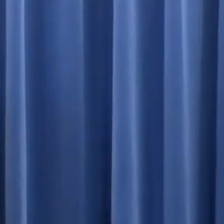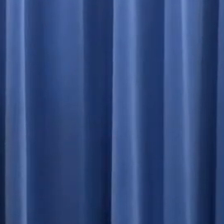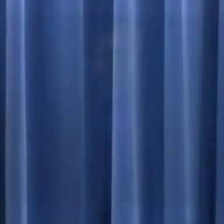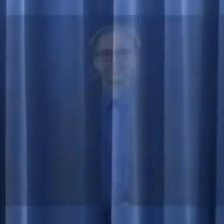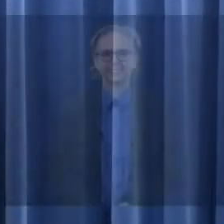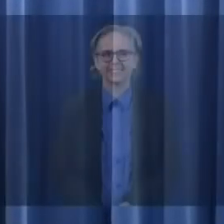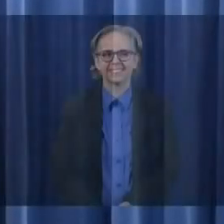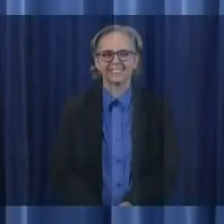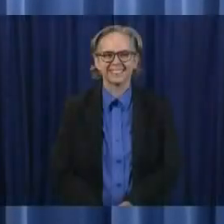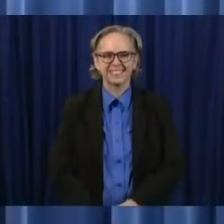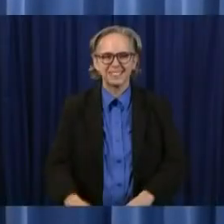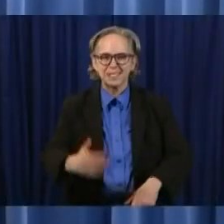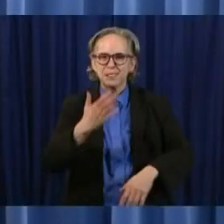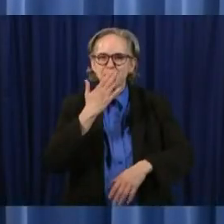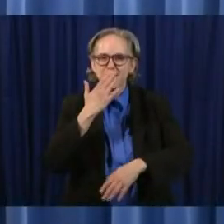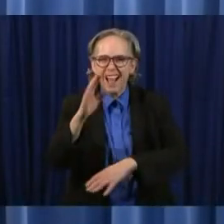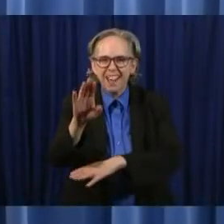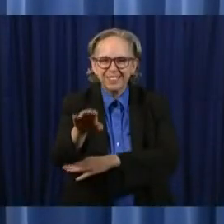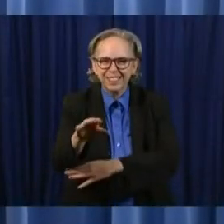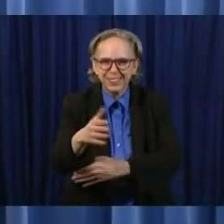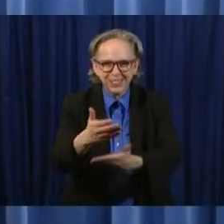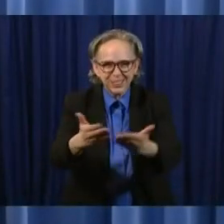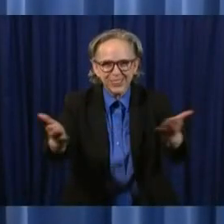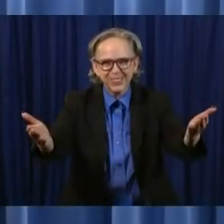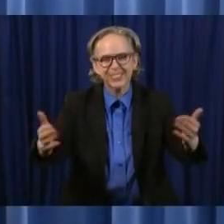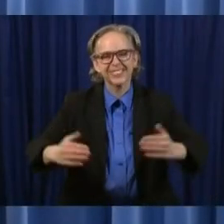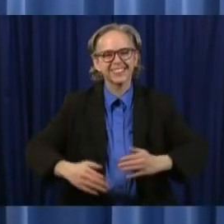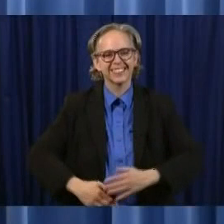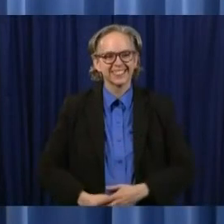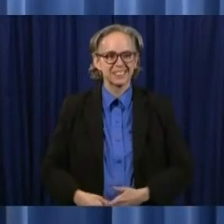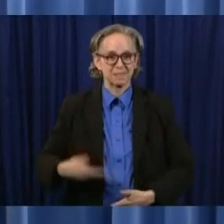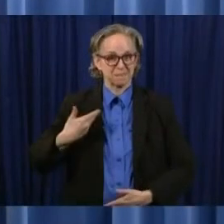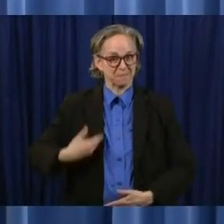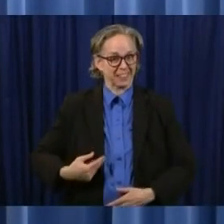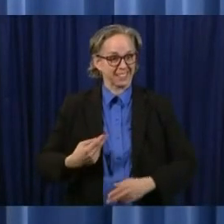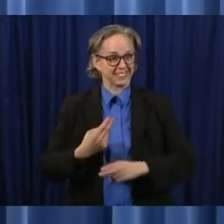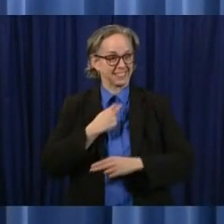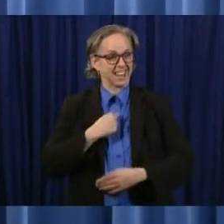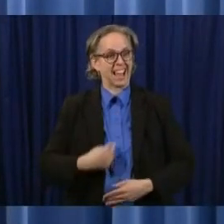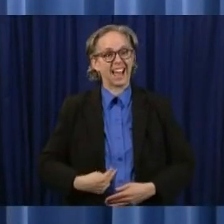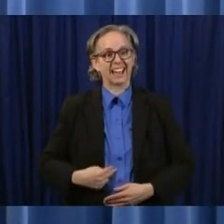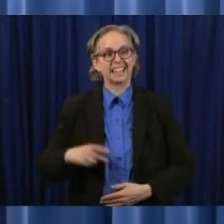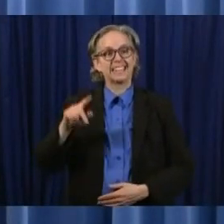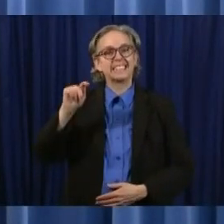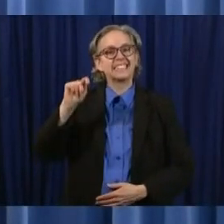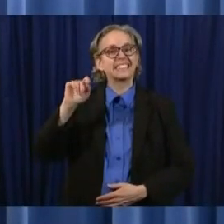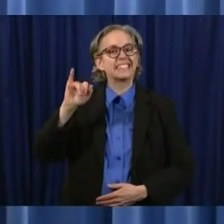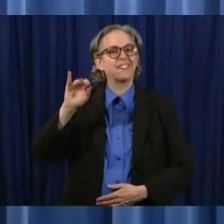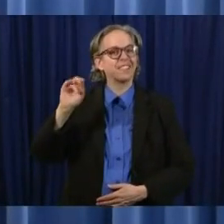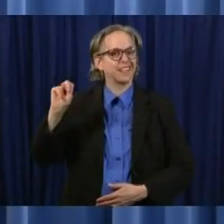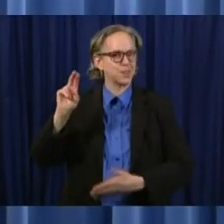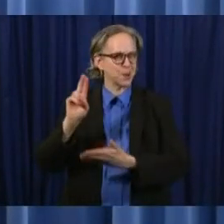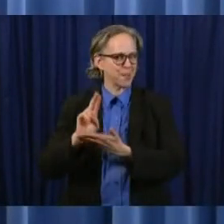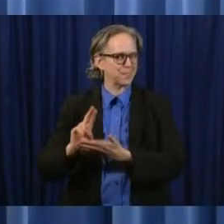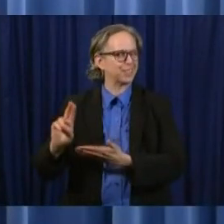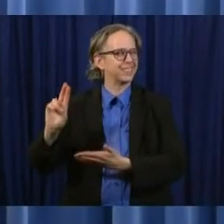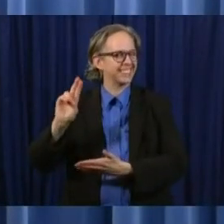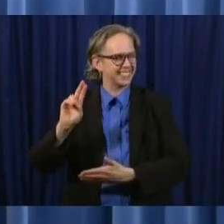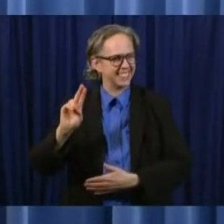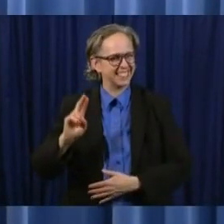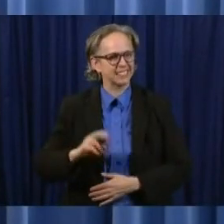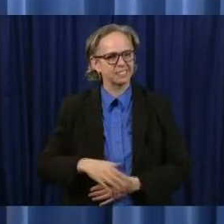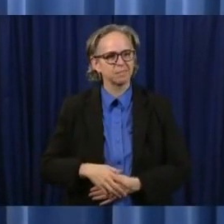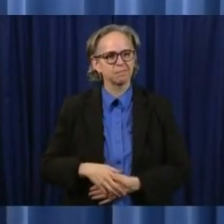well good afternoon everyone today I'm wearing a Tiffin University tie they are the Tiffin Dragons